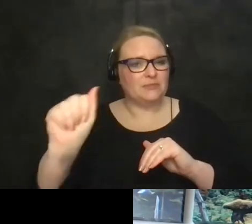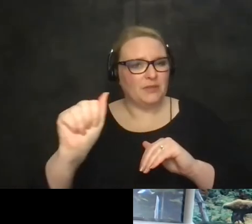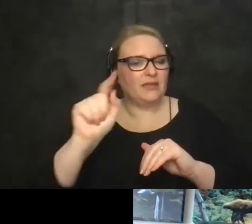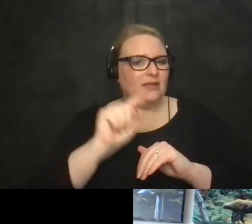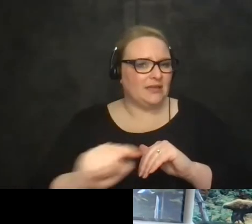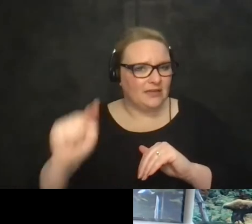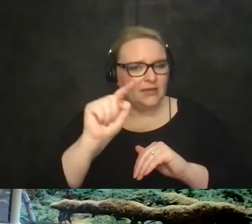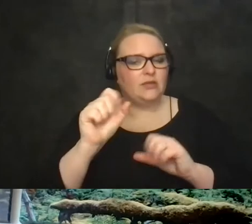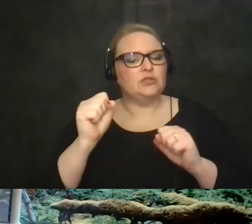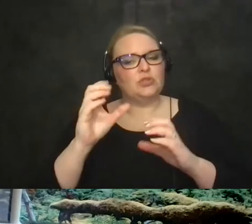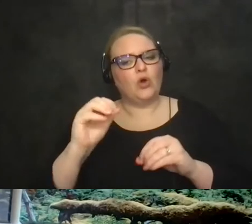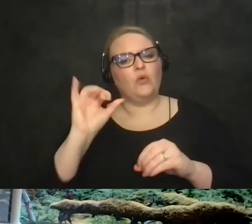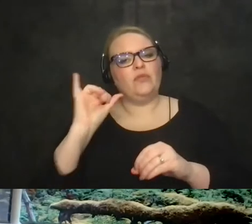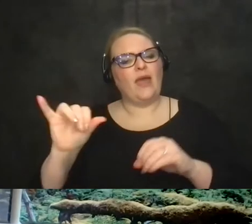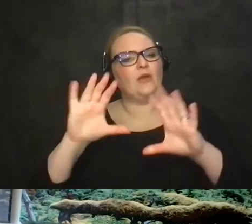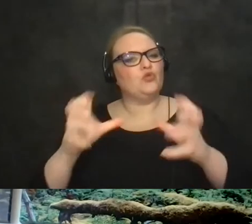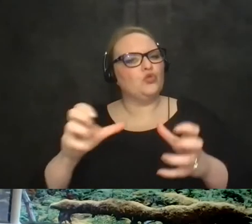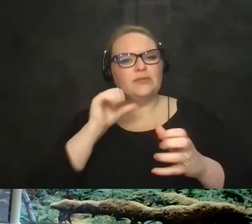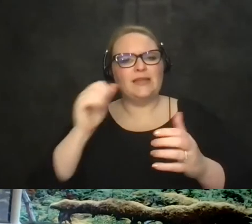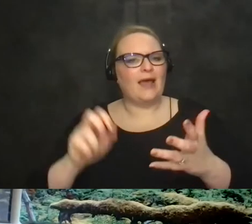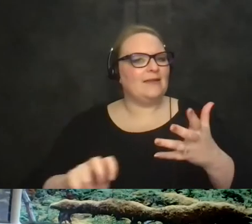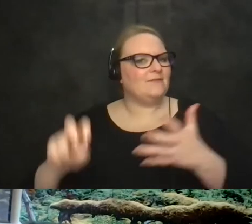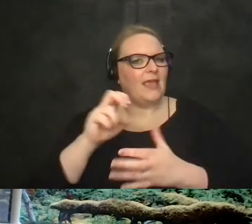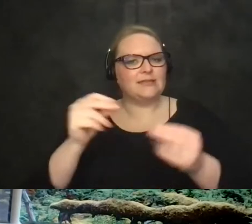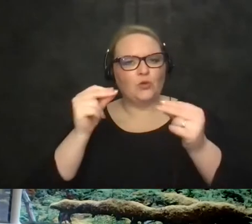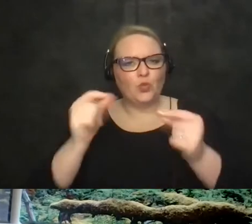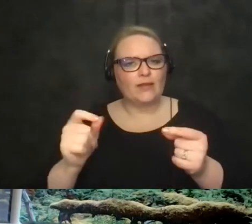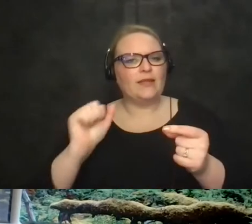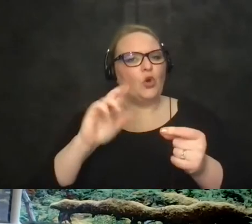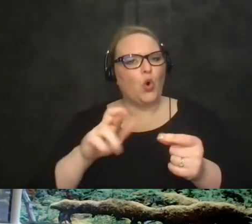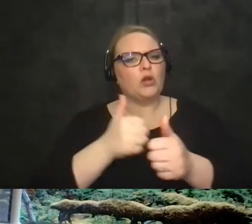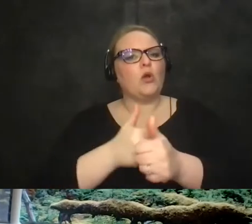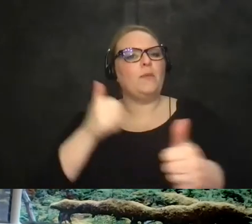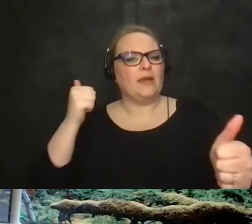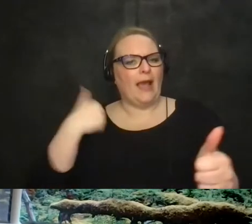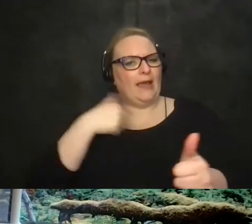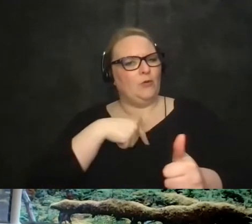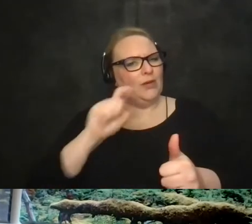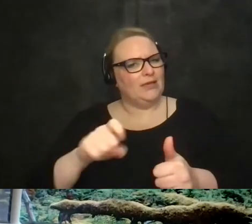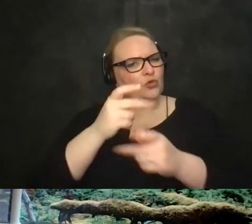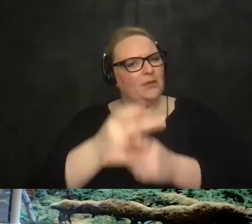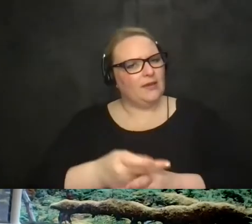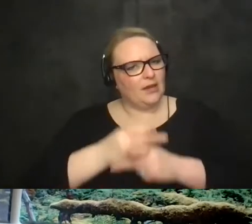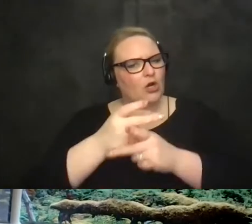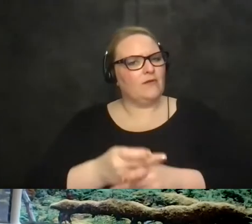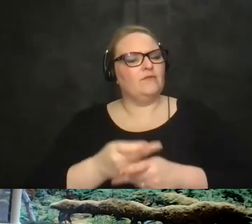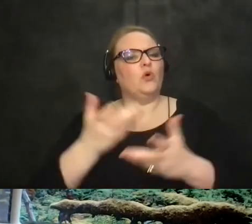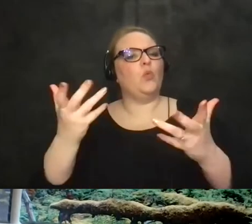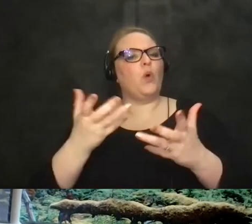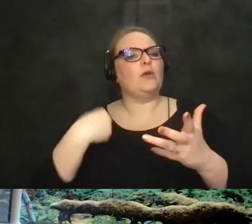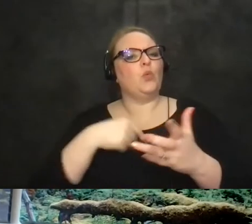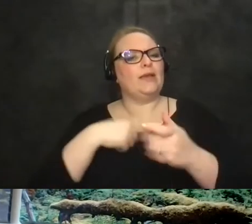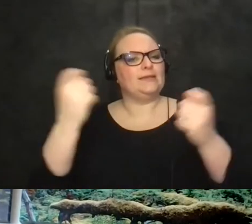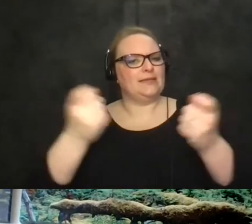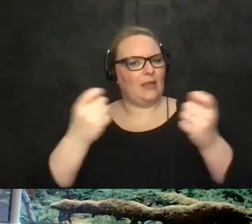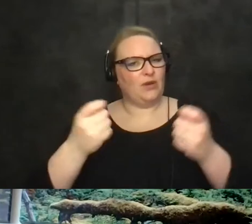a group that's it's still not advancing very quickly or maybe even falling further behind so we just have to be careful uh what we're celebrating that